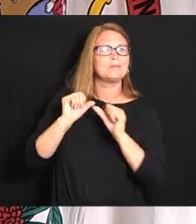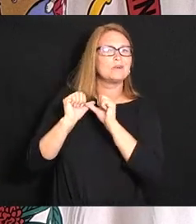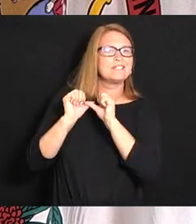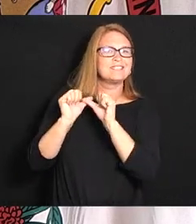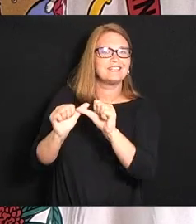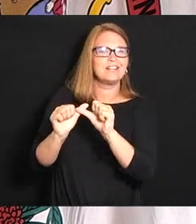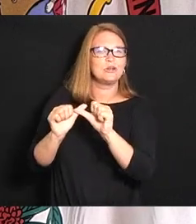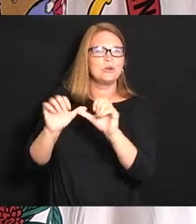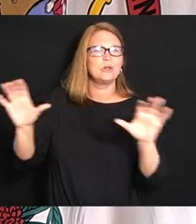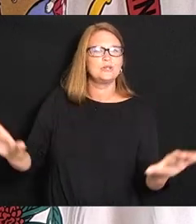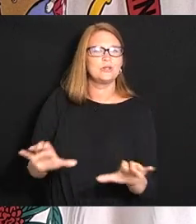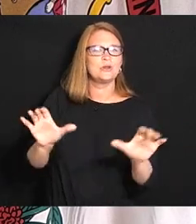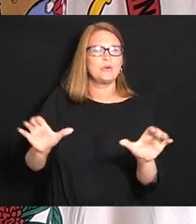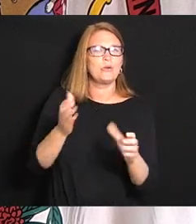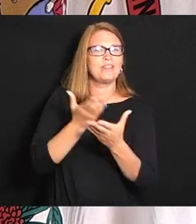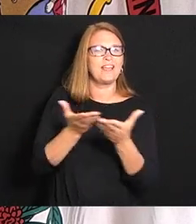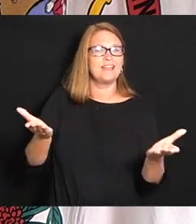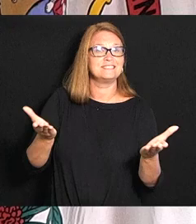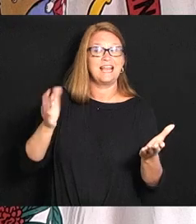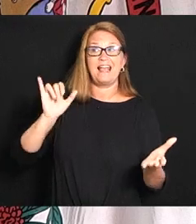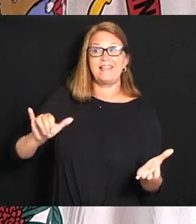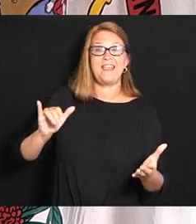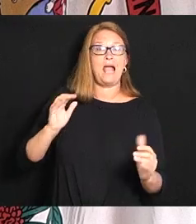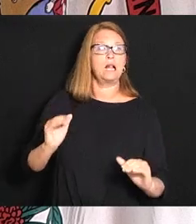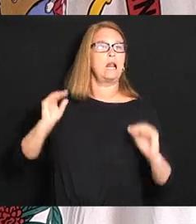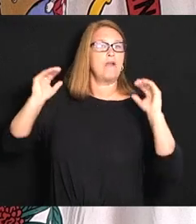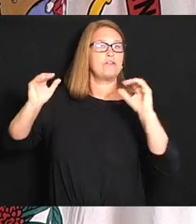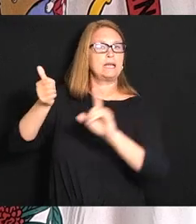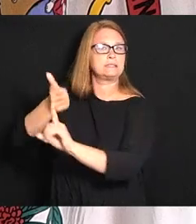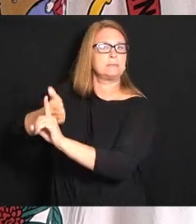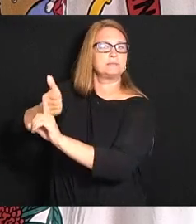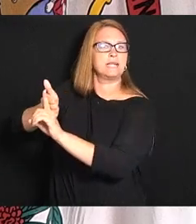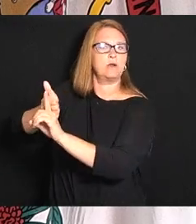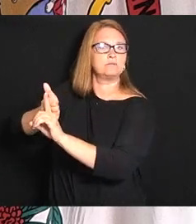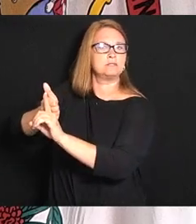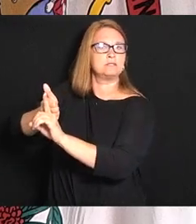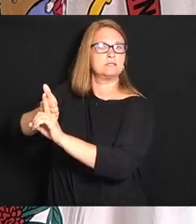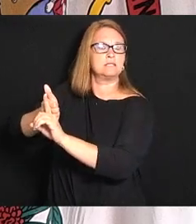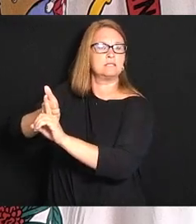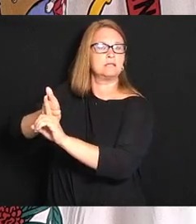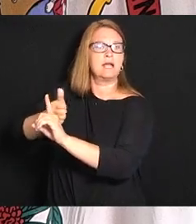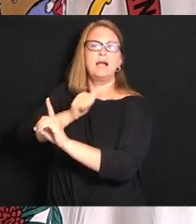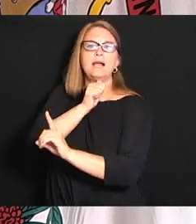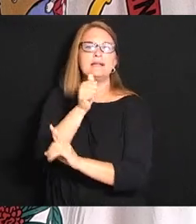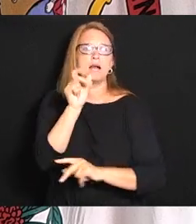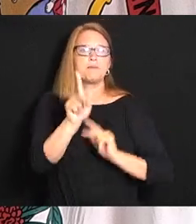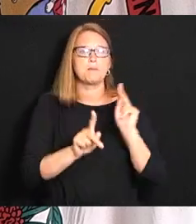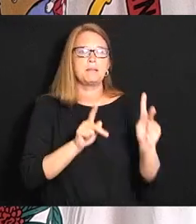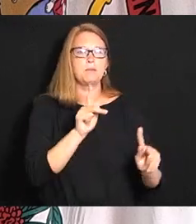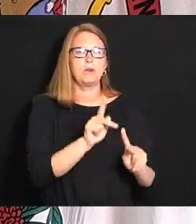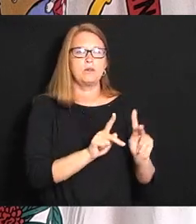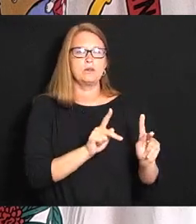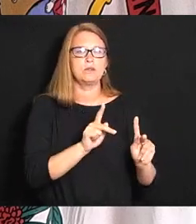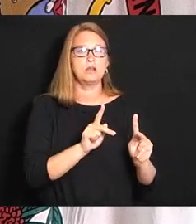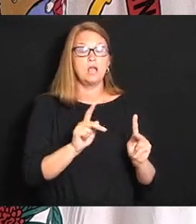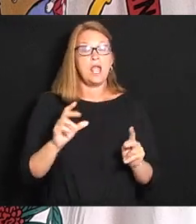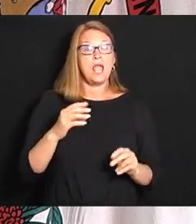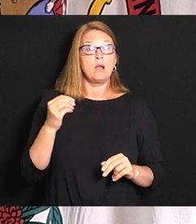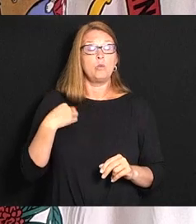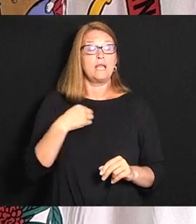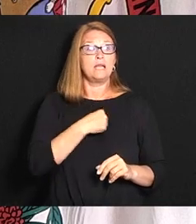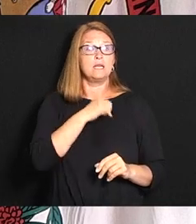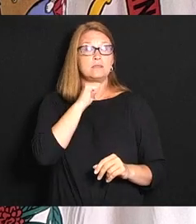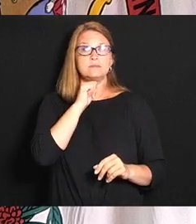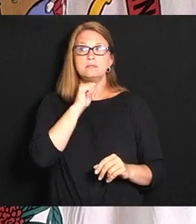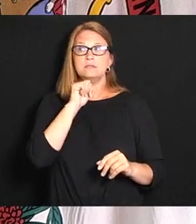stuff that perpetuates them as politicians and we don't wake up to the fact that we have a